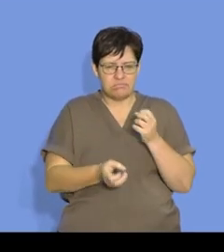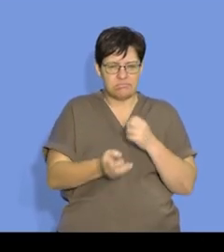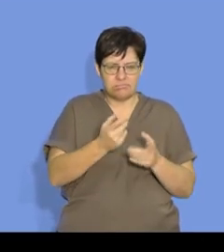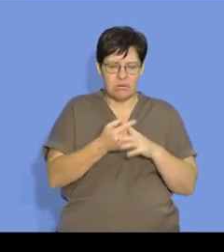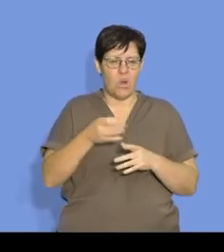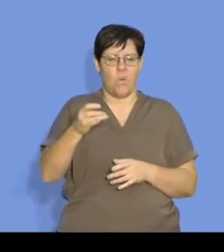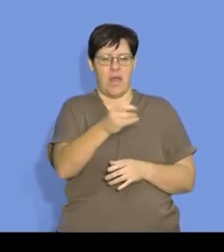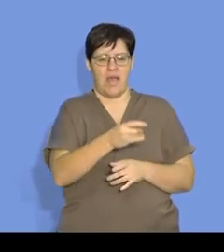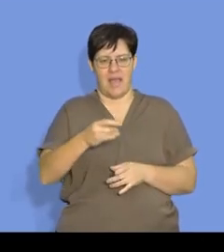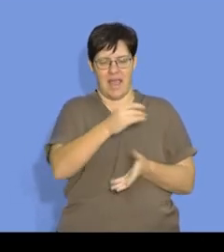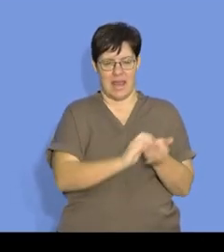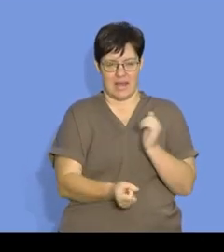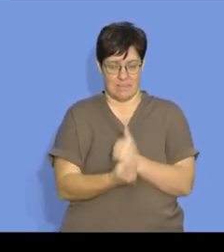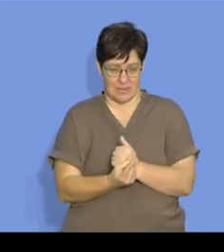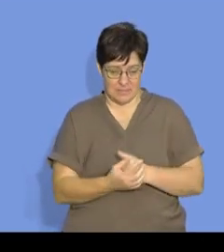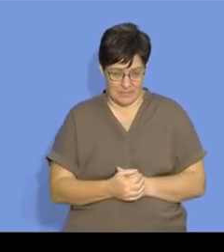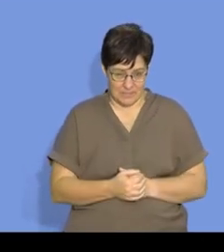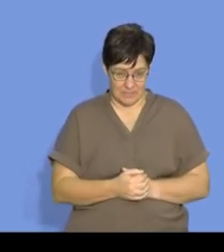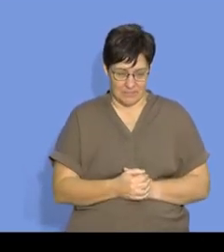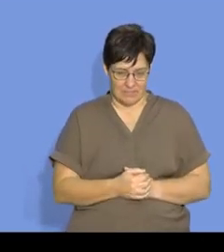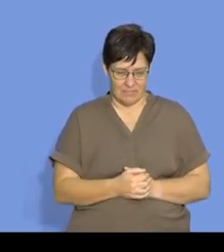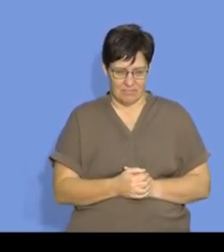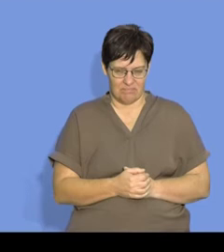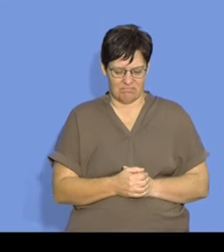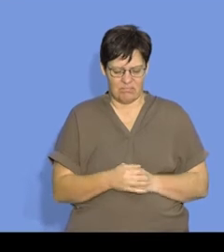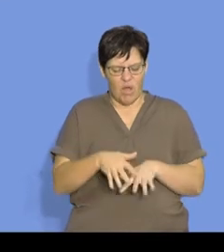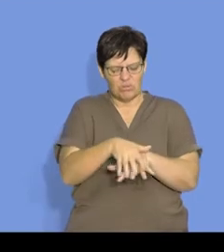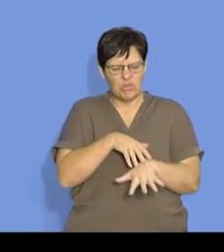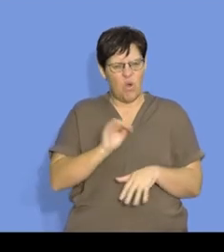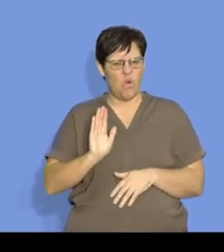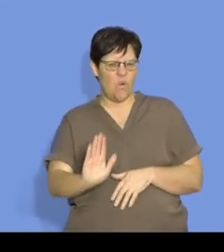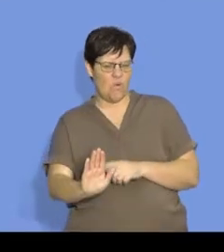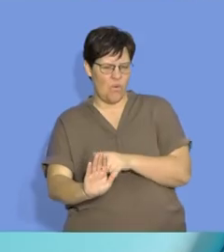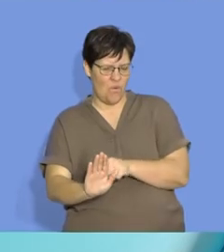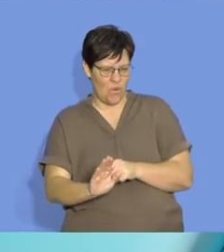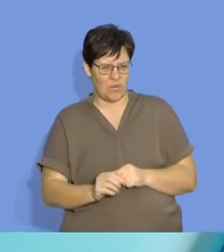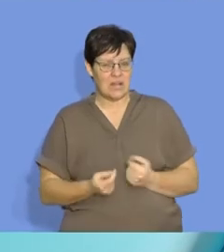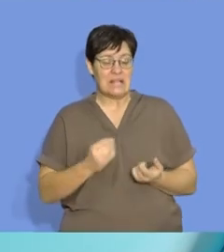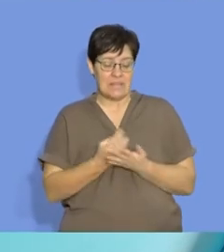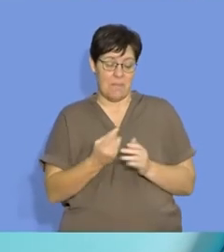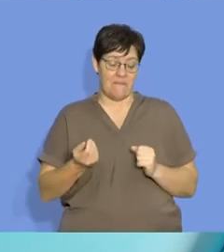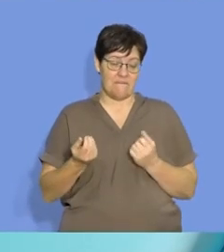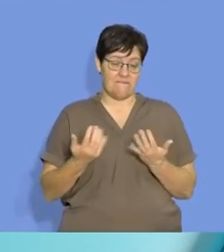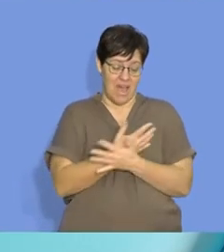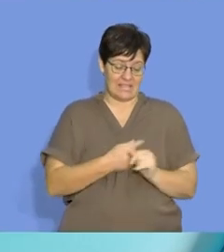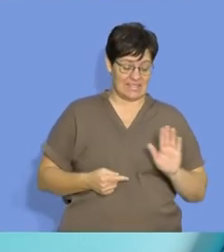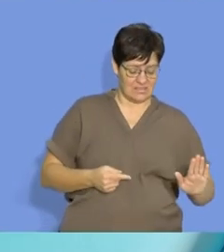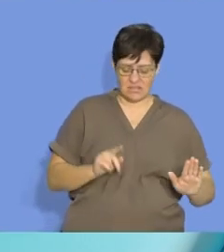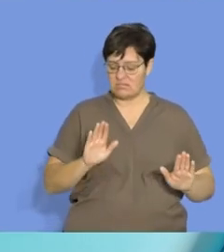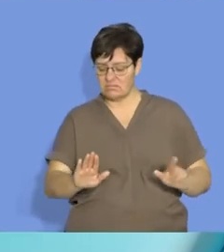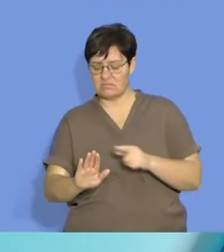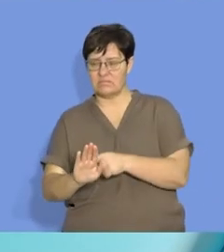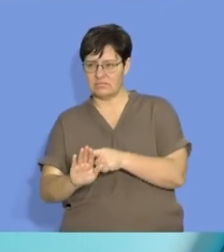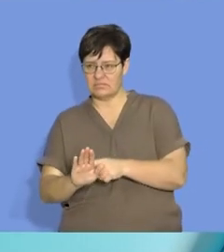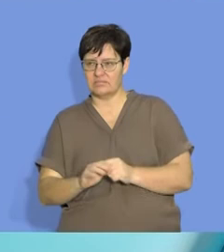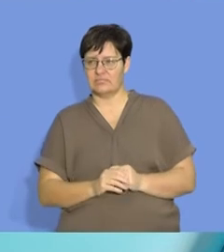make wine. When we look at our slower reactions, as per our faster reactions is normally